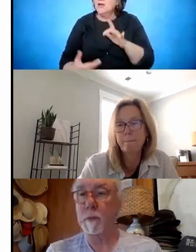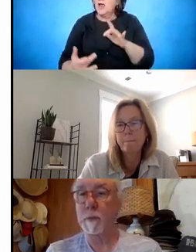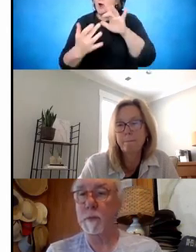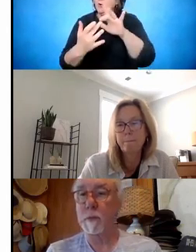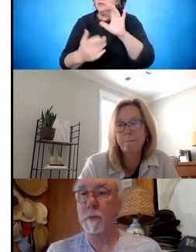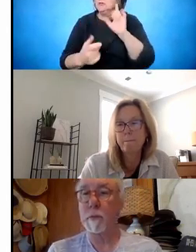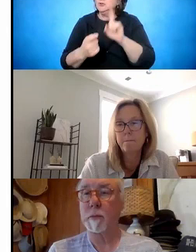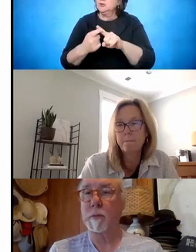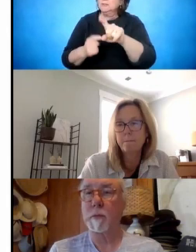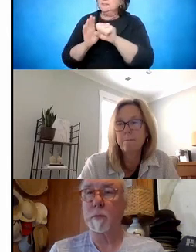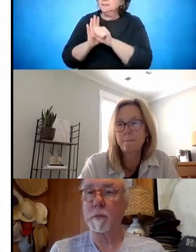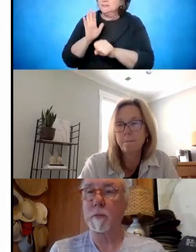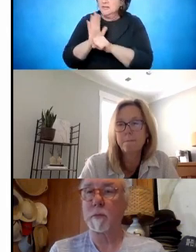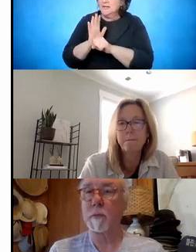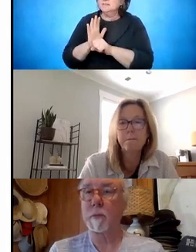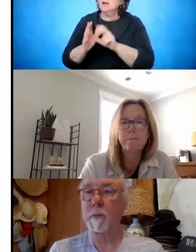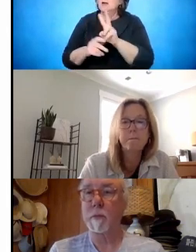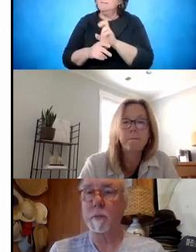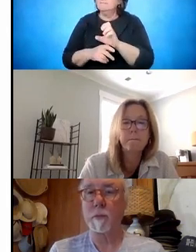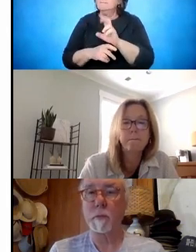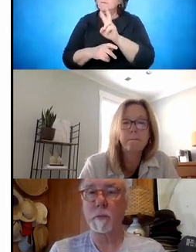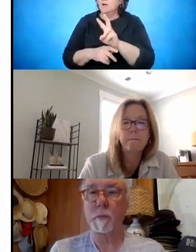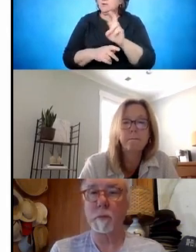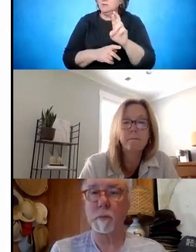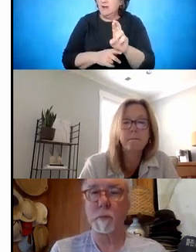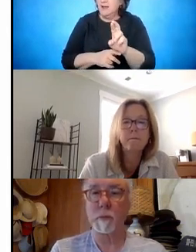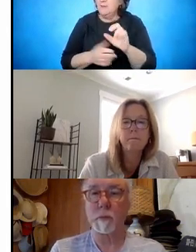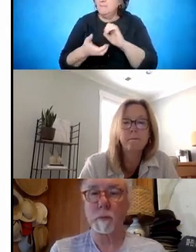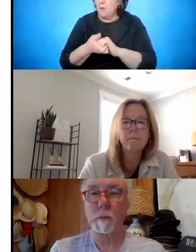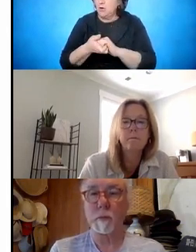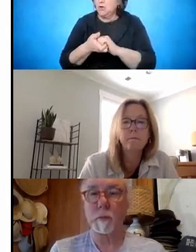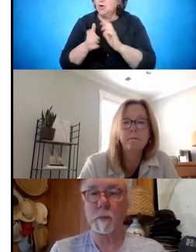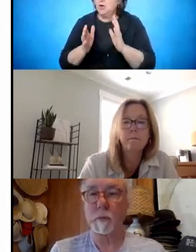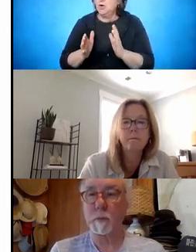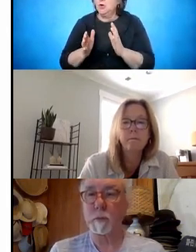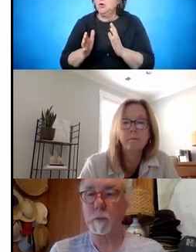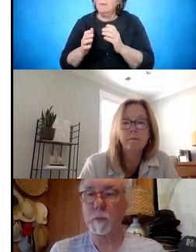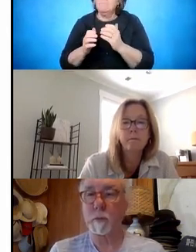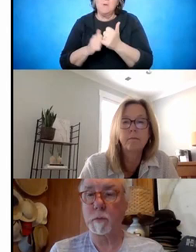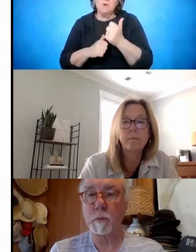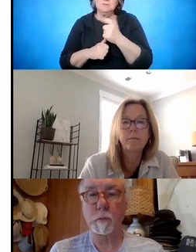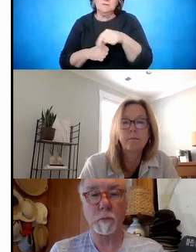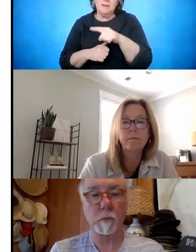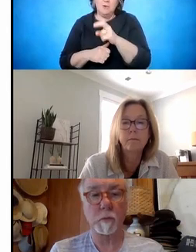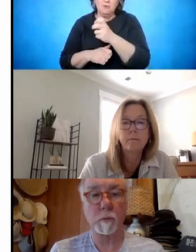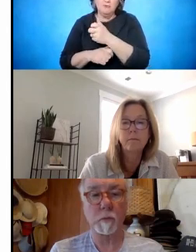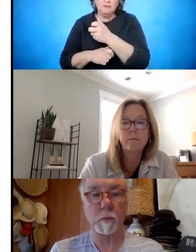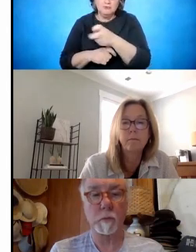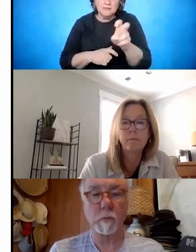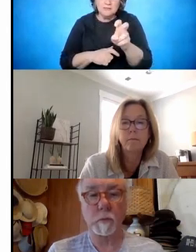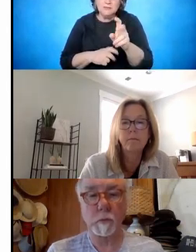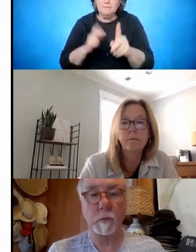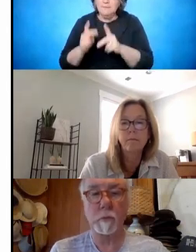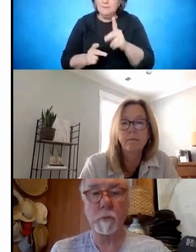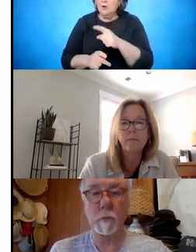partner. You know, usually there are transition folks and talk to them about what outreach efforts they